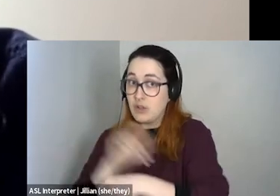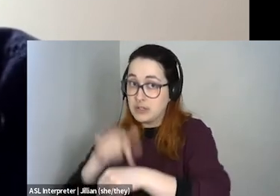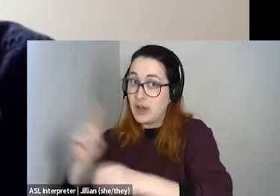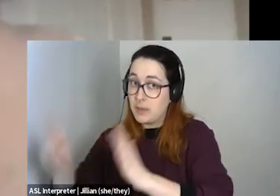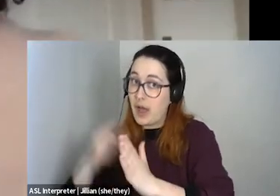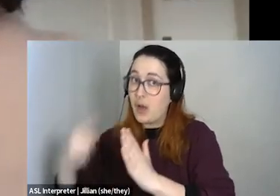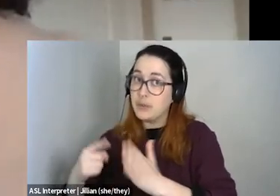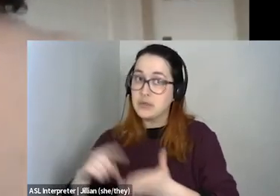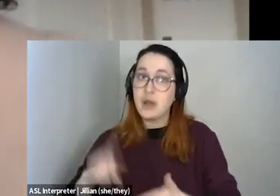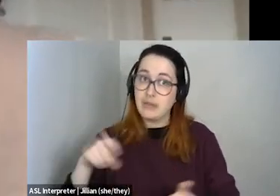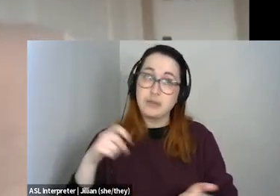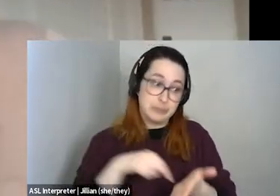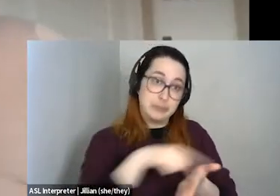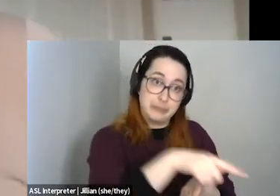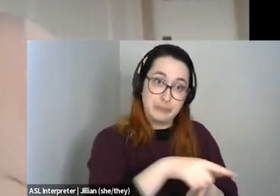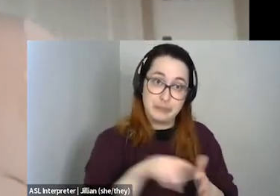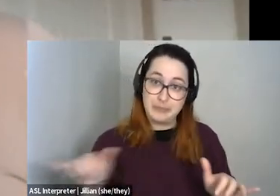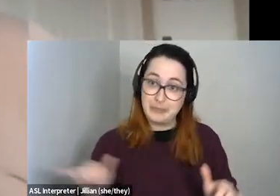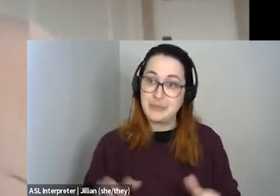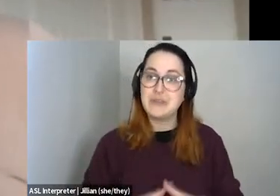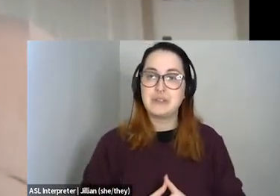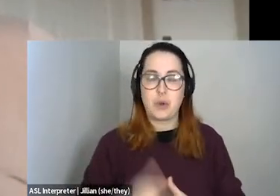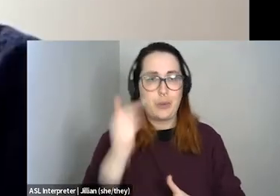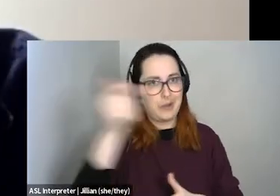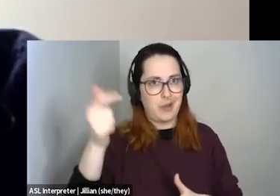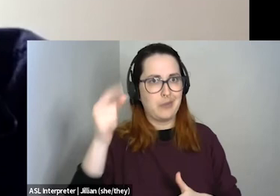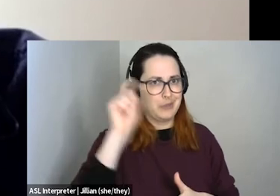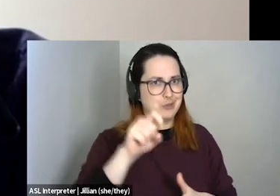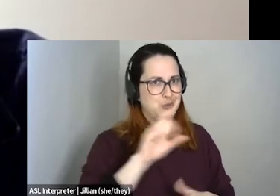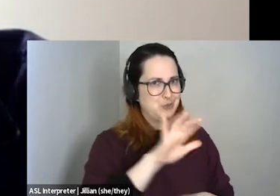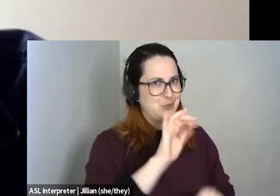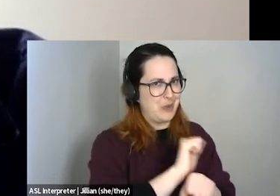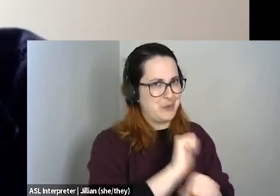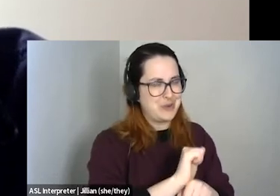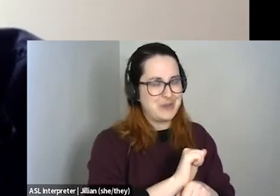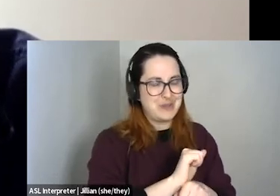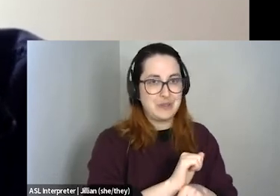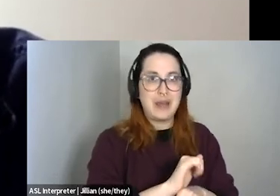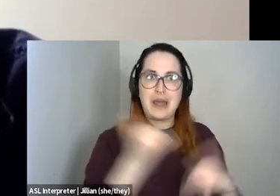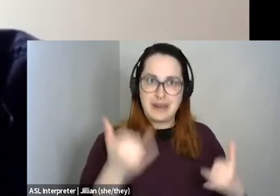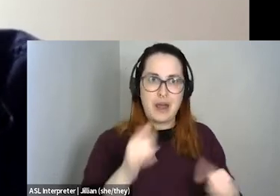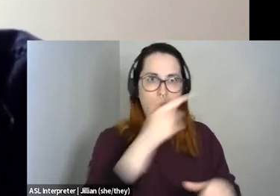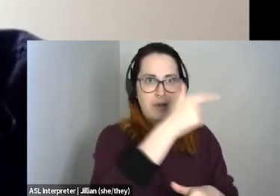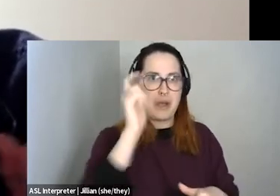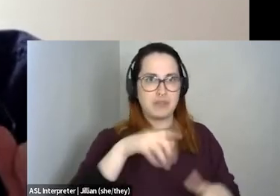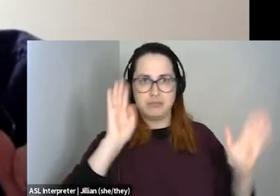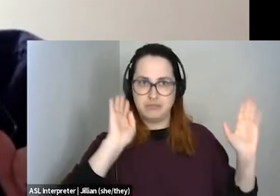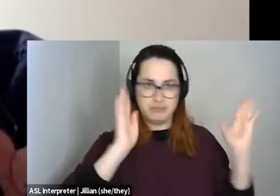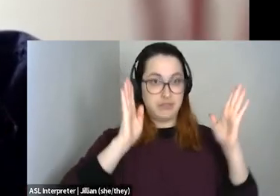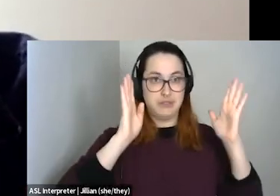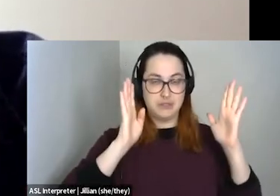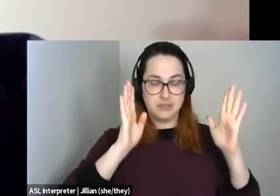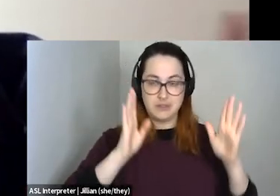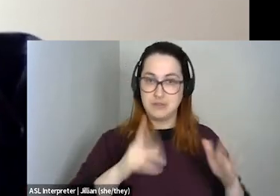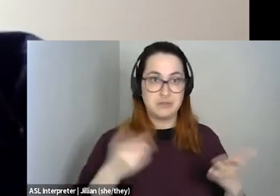for the labor they just did that should have been the government doing it. Um, and now the government better pay attention because all they need to do is take that policy